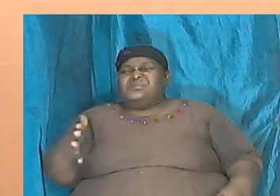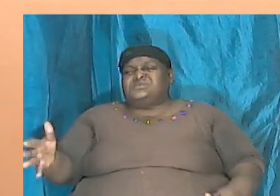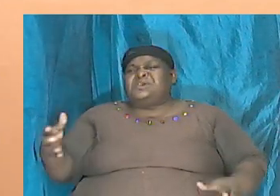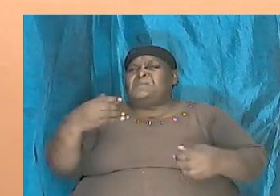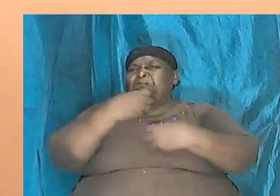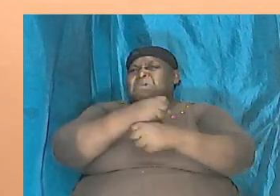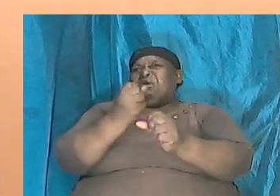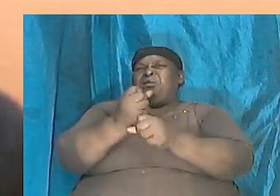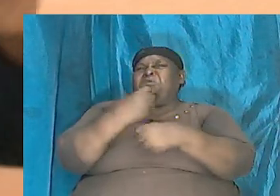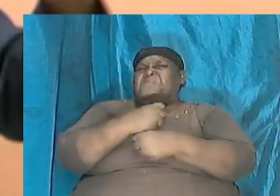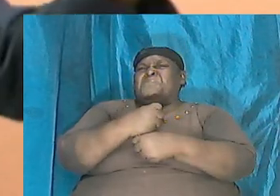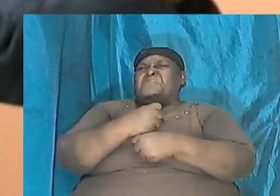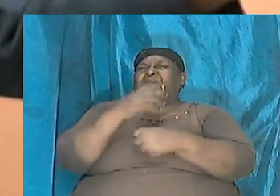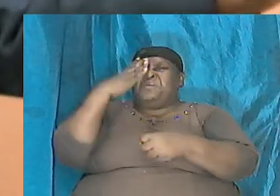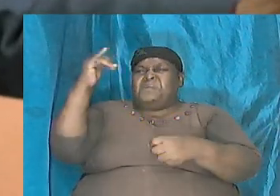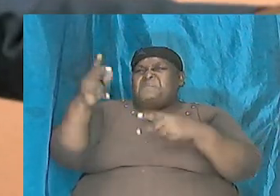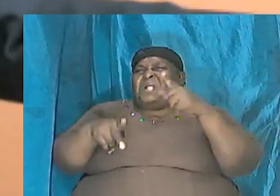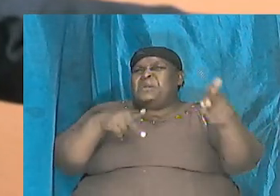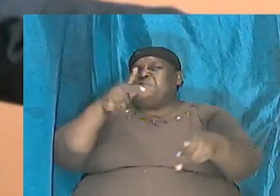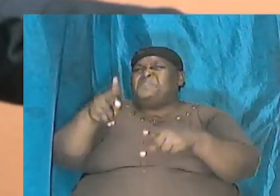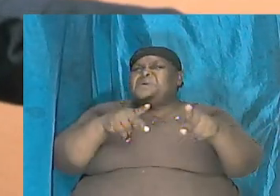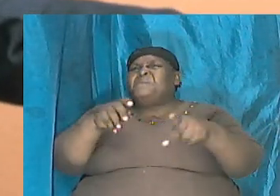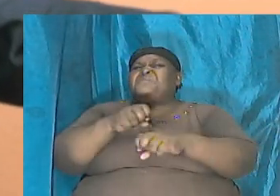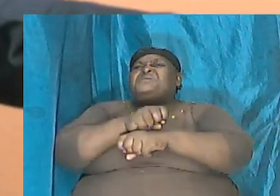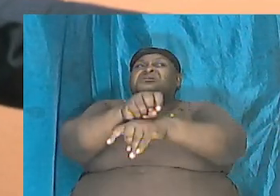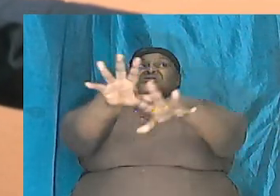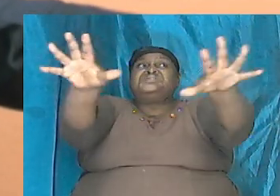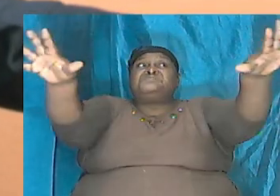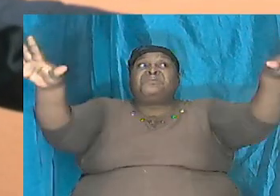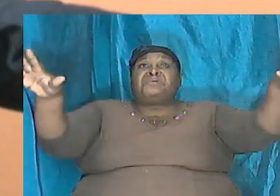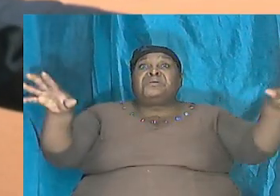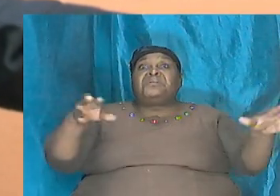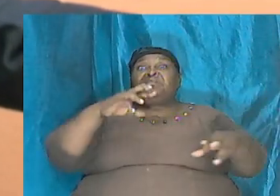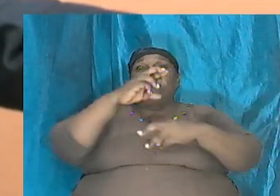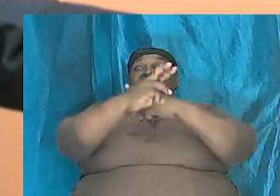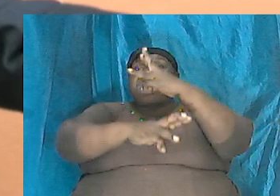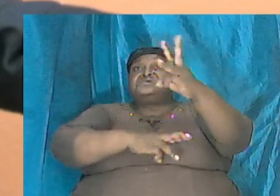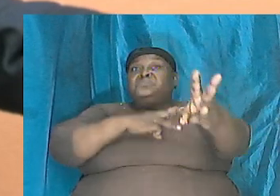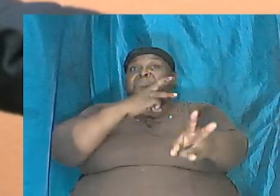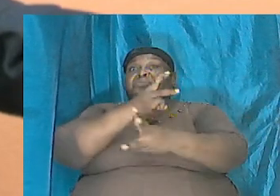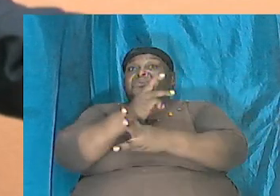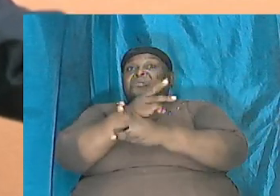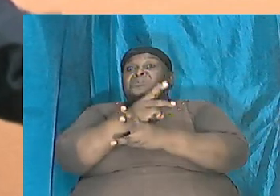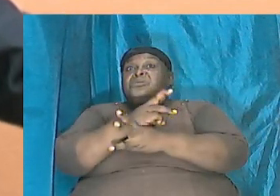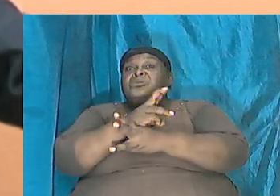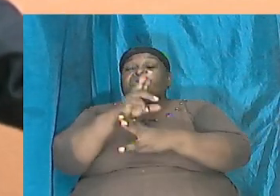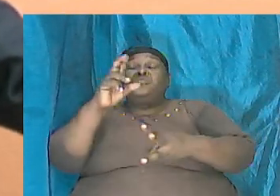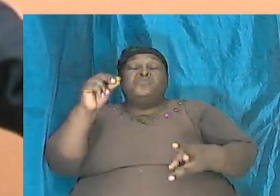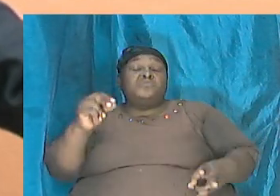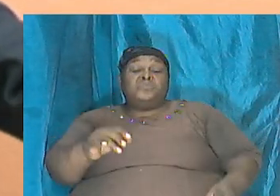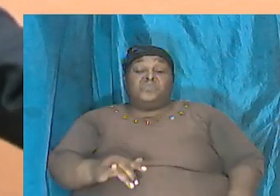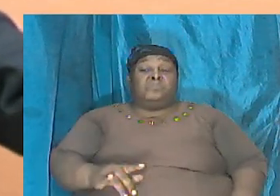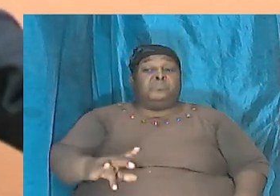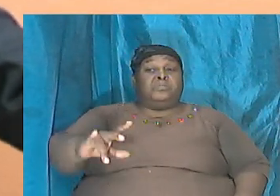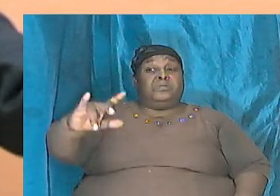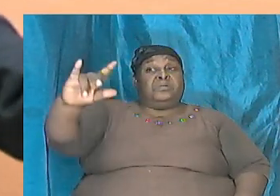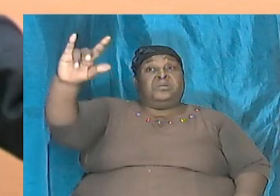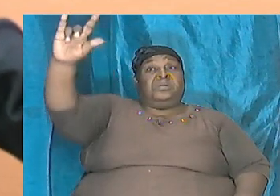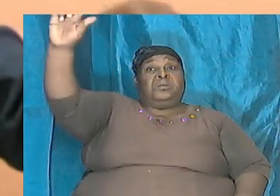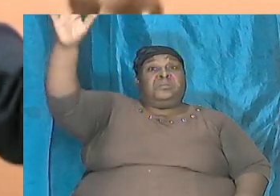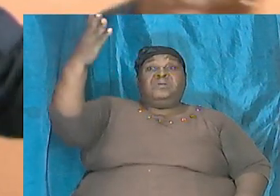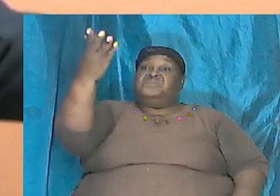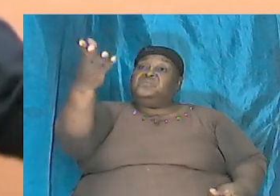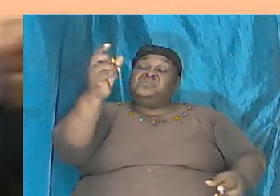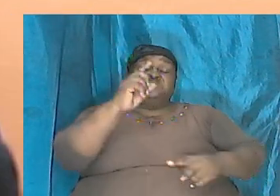made up by people who were spread so far across. Remember, there were no airplanes that in those days that people could take a